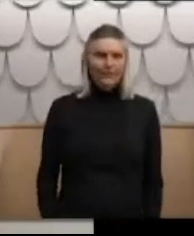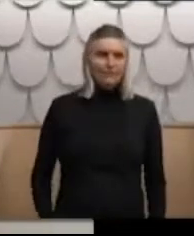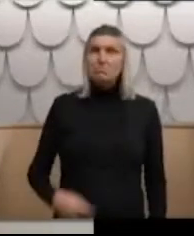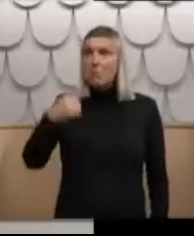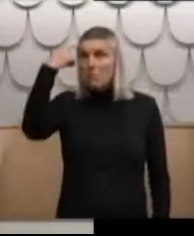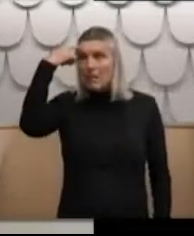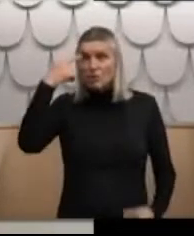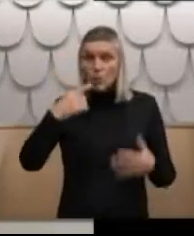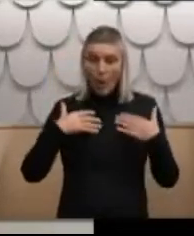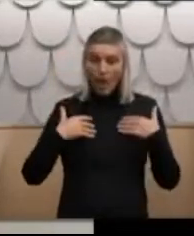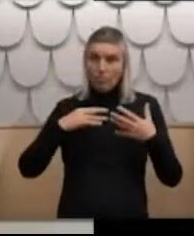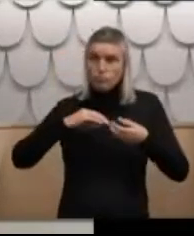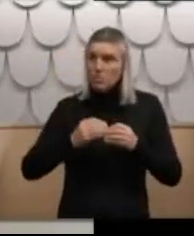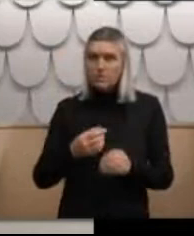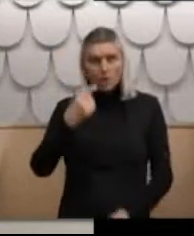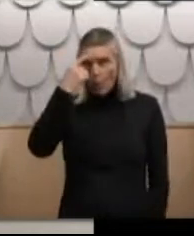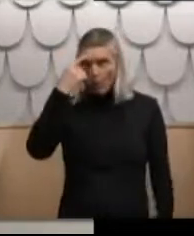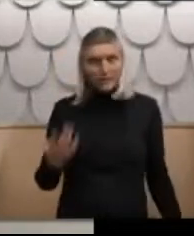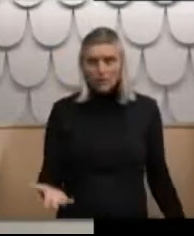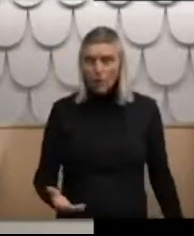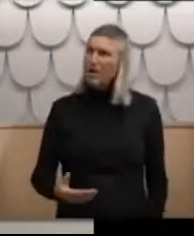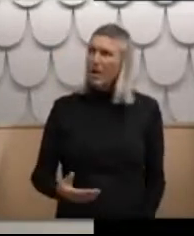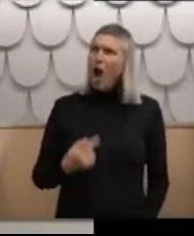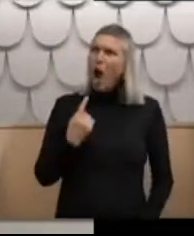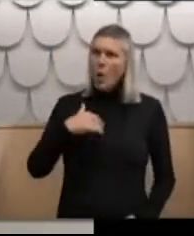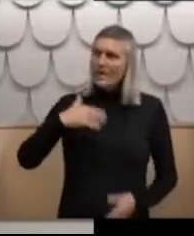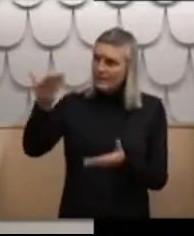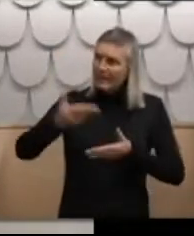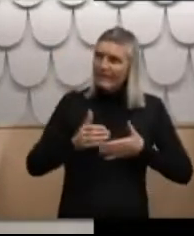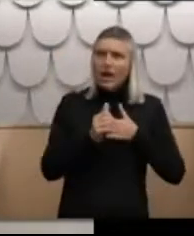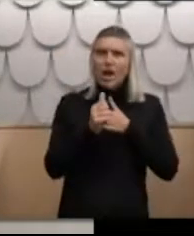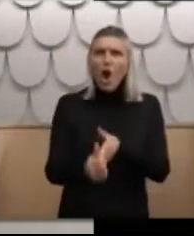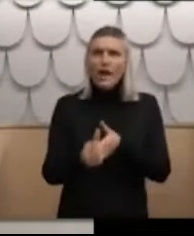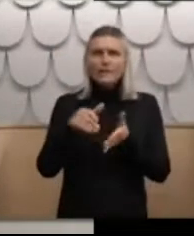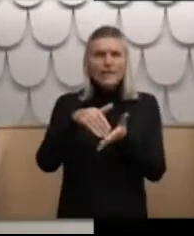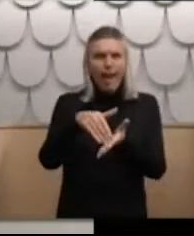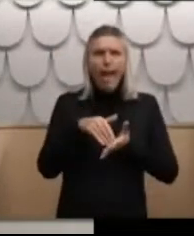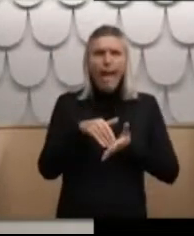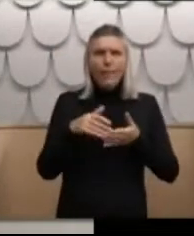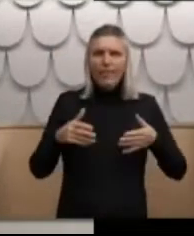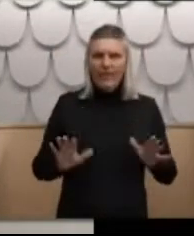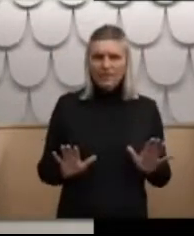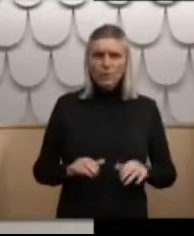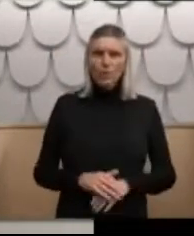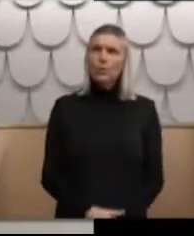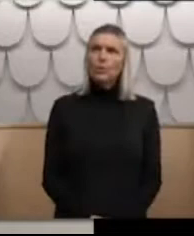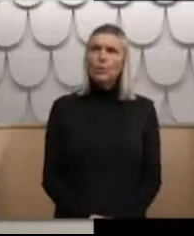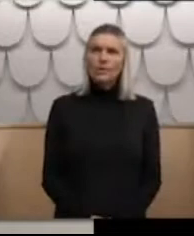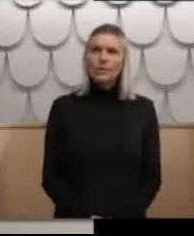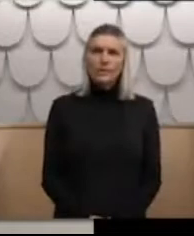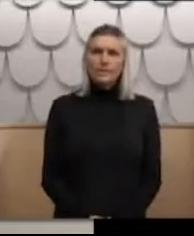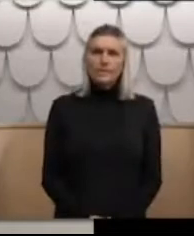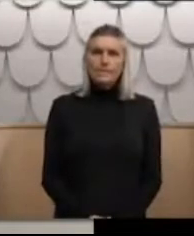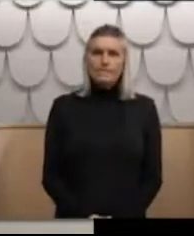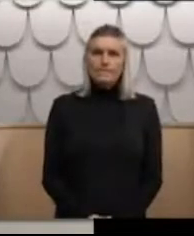mental issues. I just needed some guidance and some help from people. I wanted to